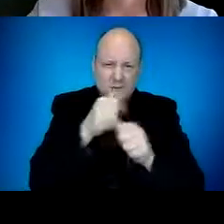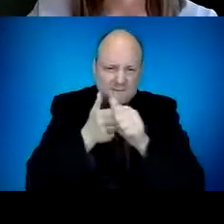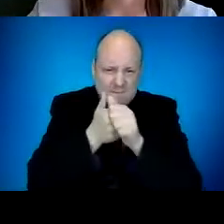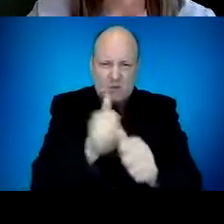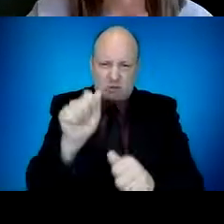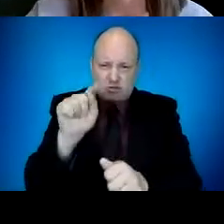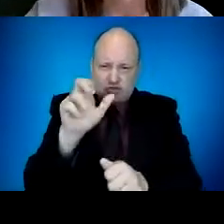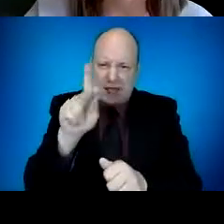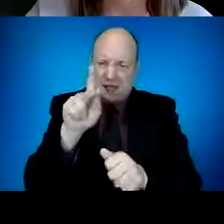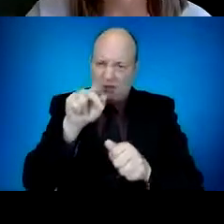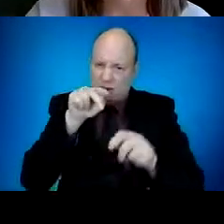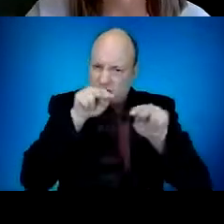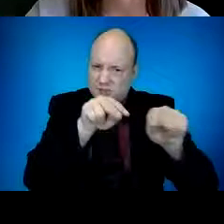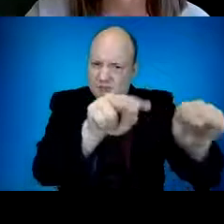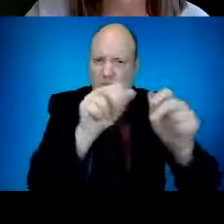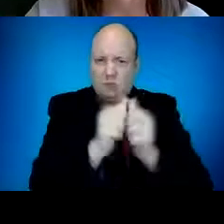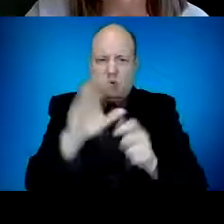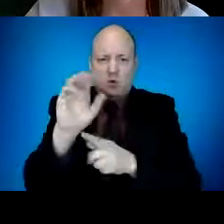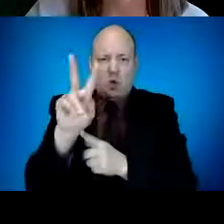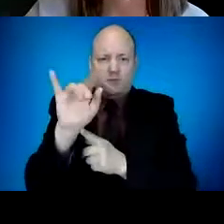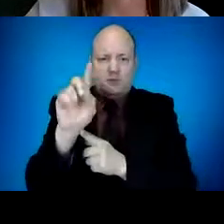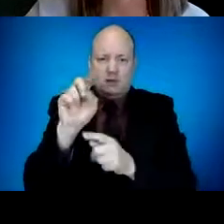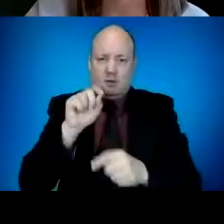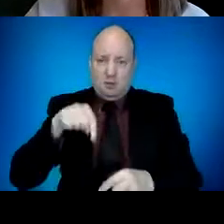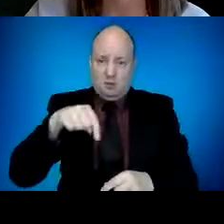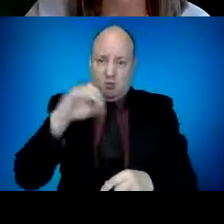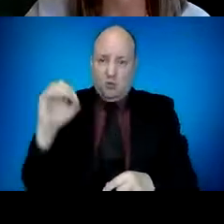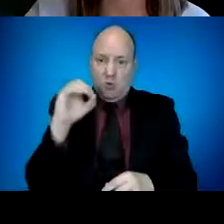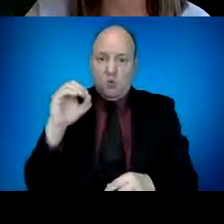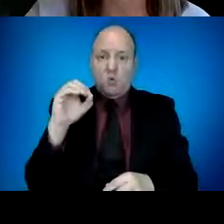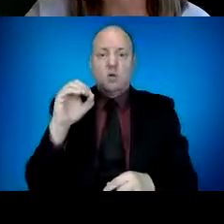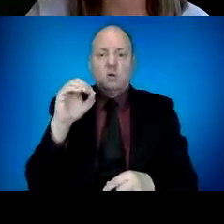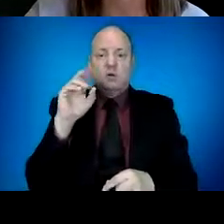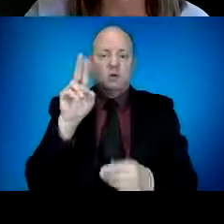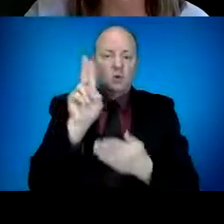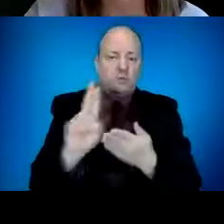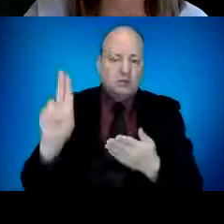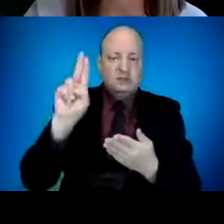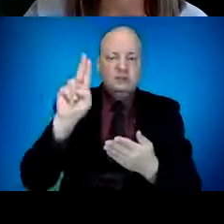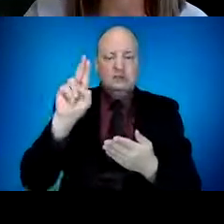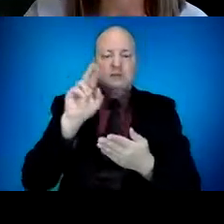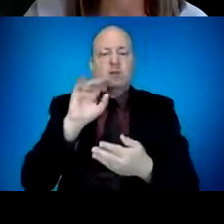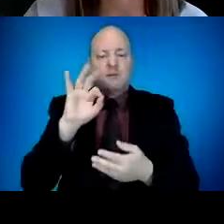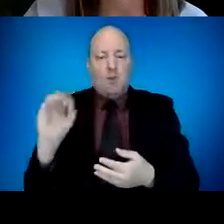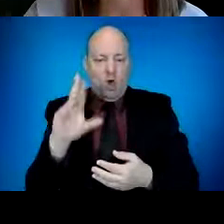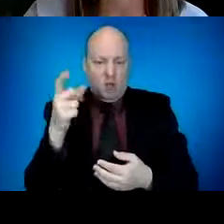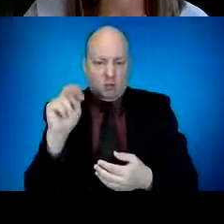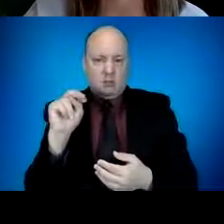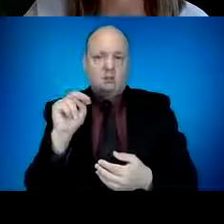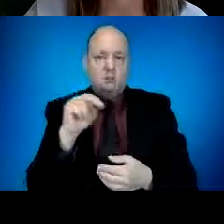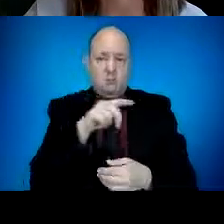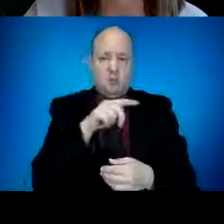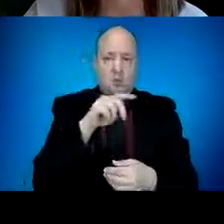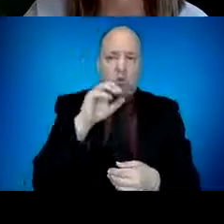at Oregon State University, the University of Oregon, and at Oregon Health and Science University are sequencing SARS-CoV-2 genomes to